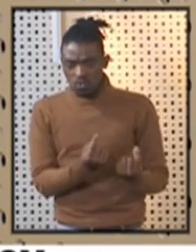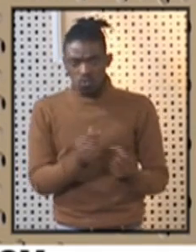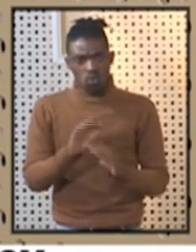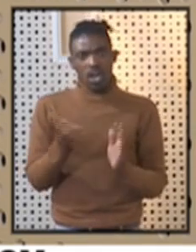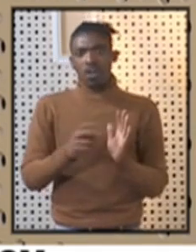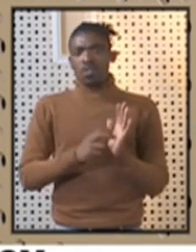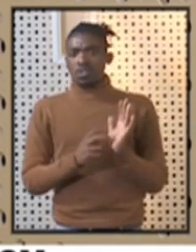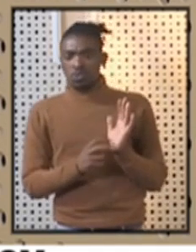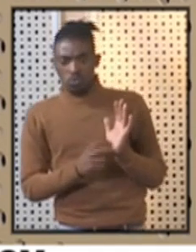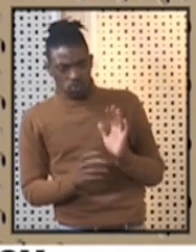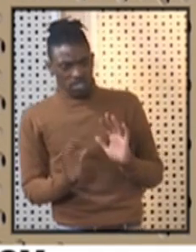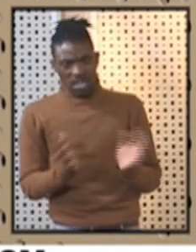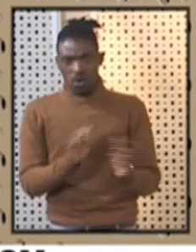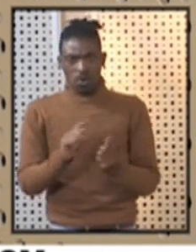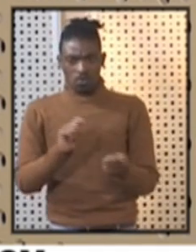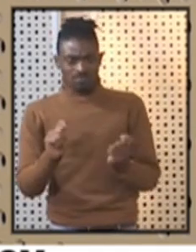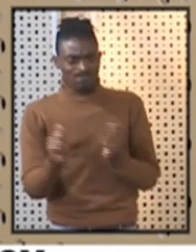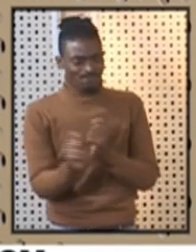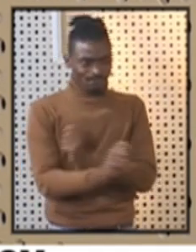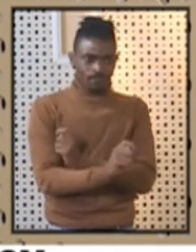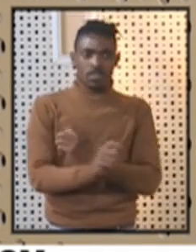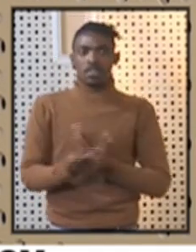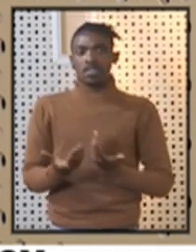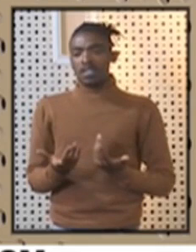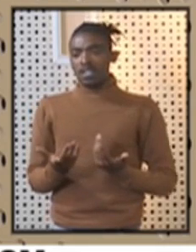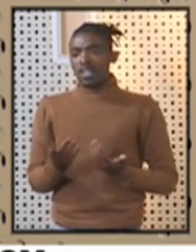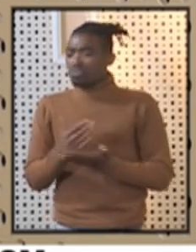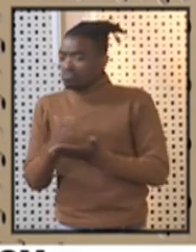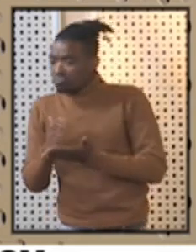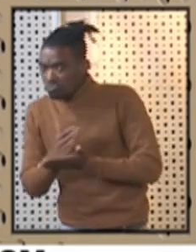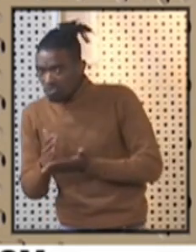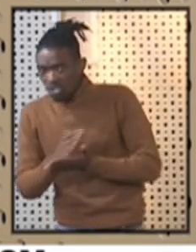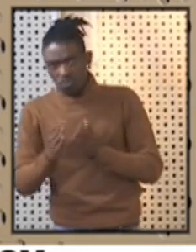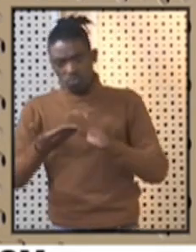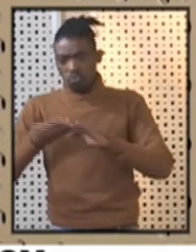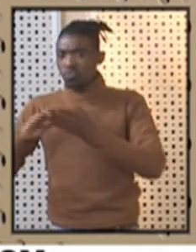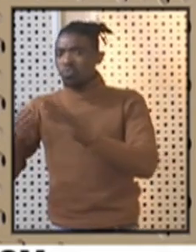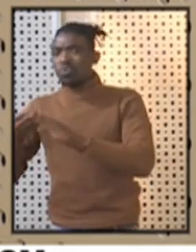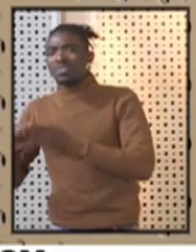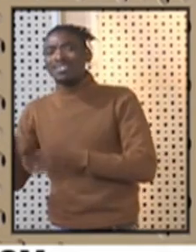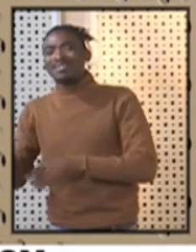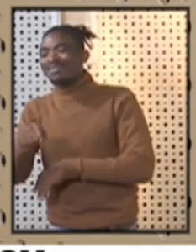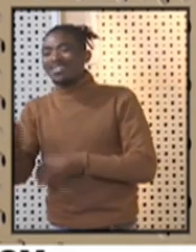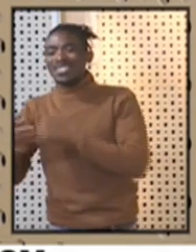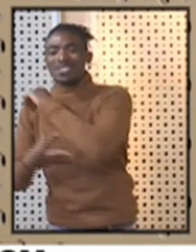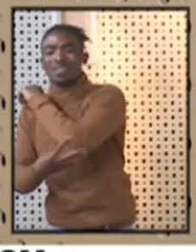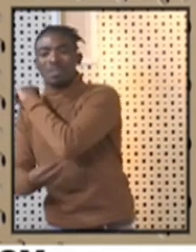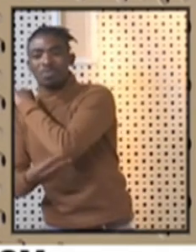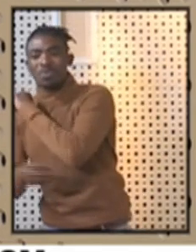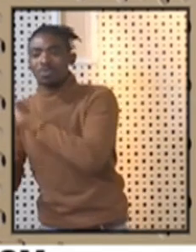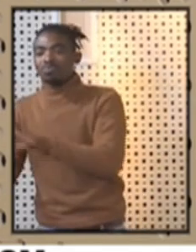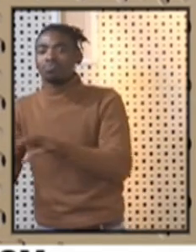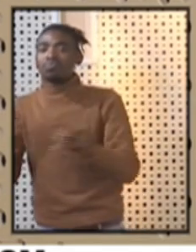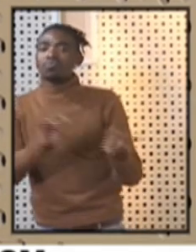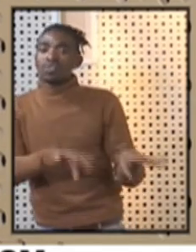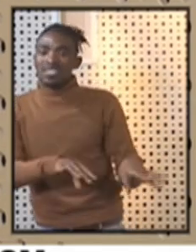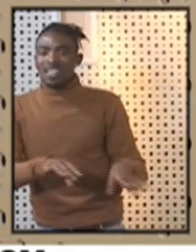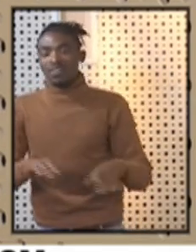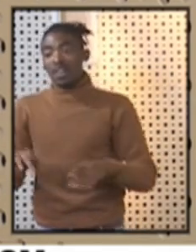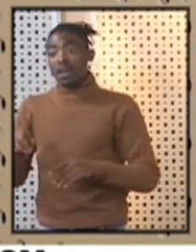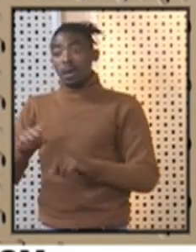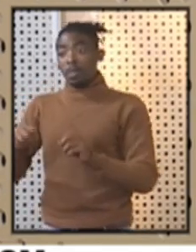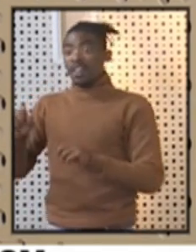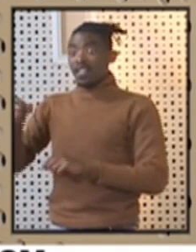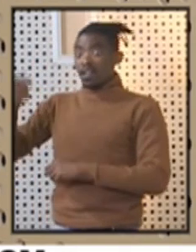teams about sharing and the vulnerability of our communities. And those things need to be taken into consideration before we can even